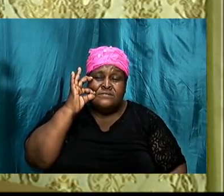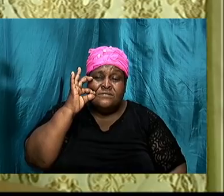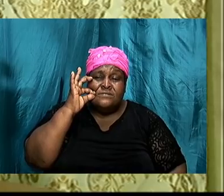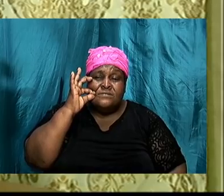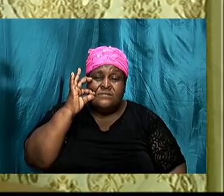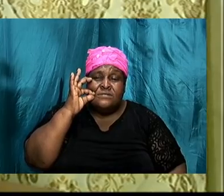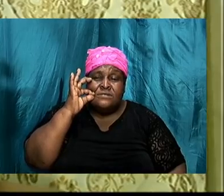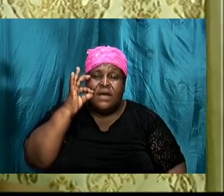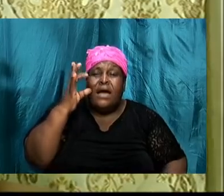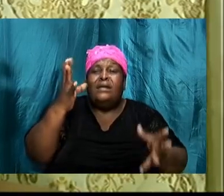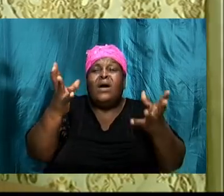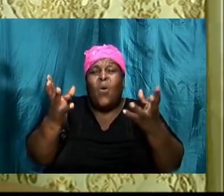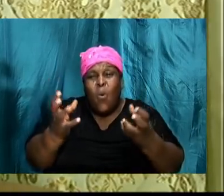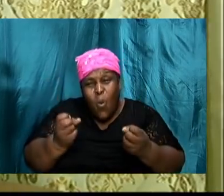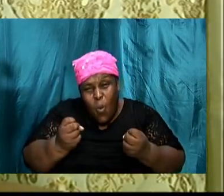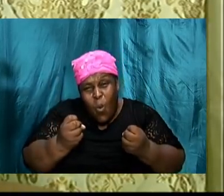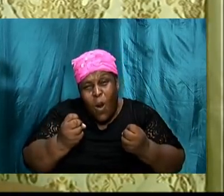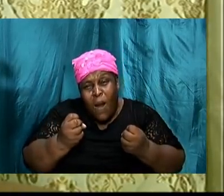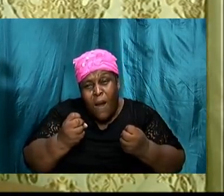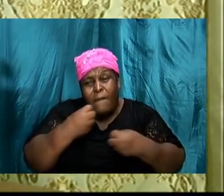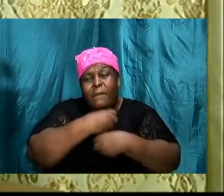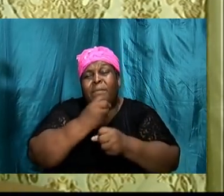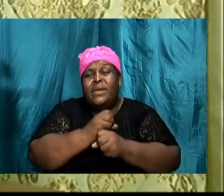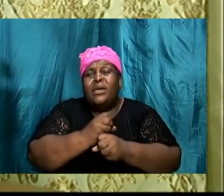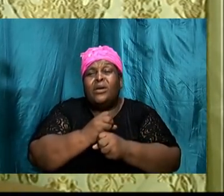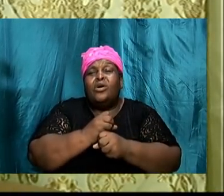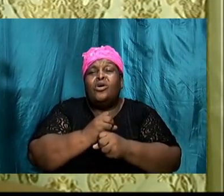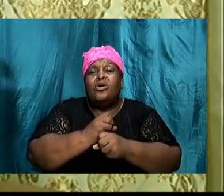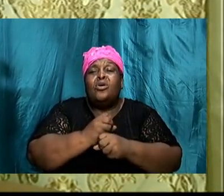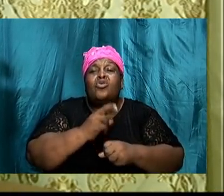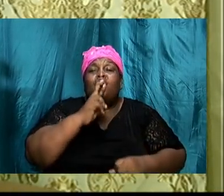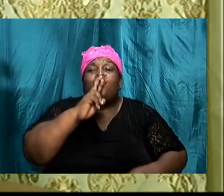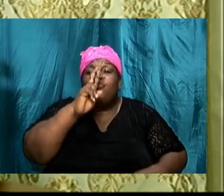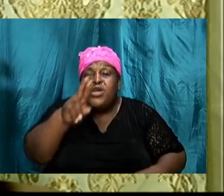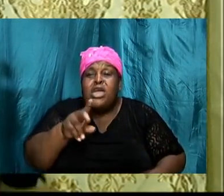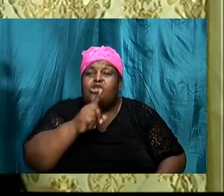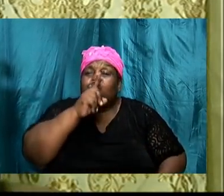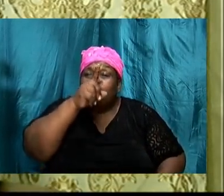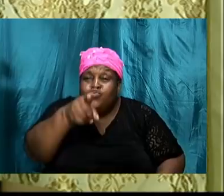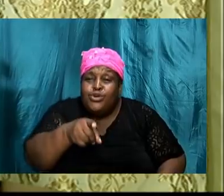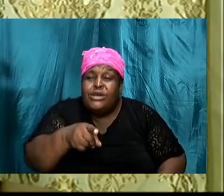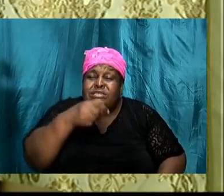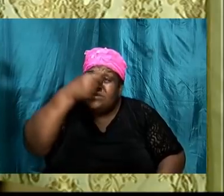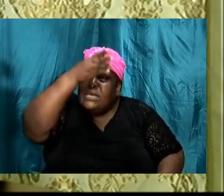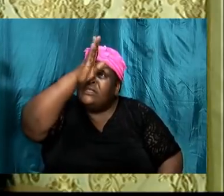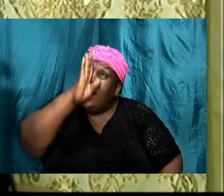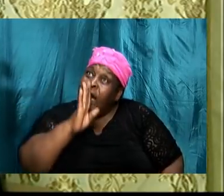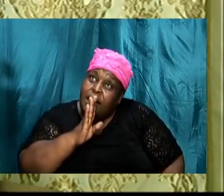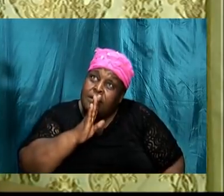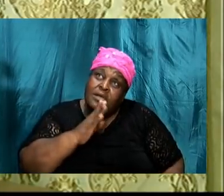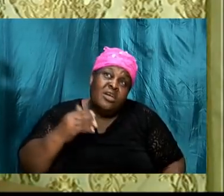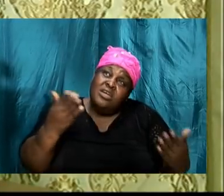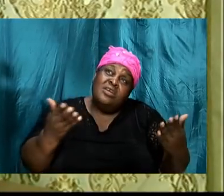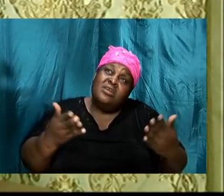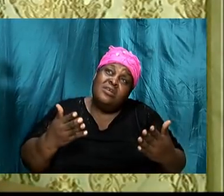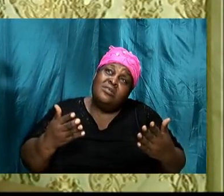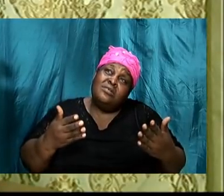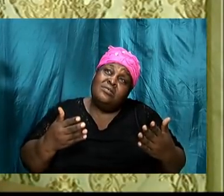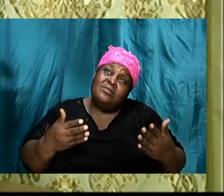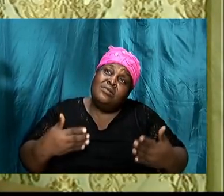and I wanted to make real sure I said God here is what you do for me